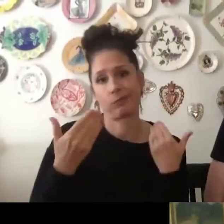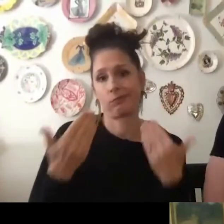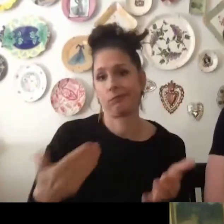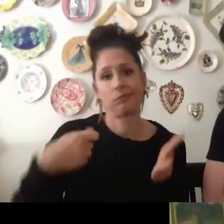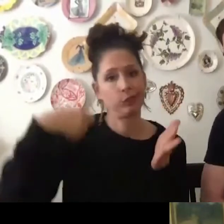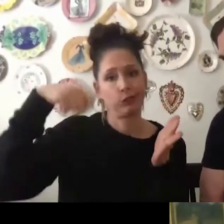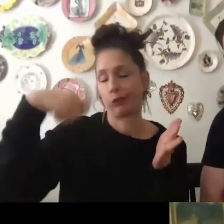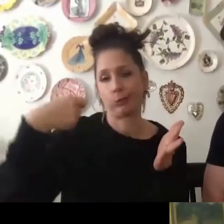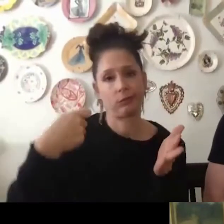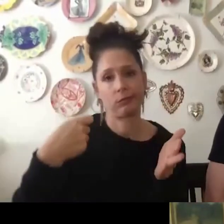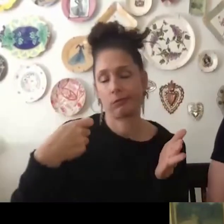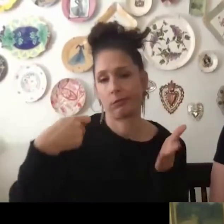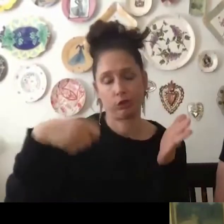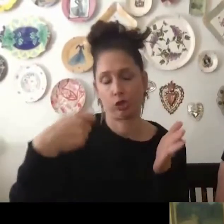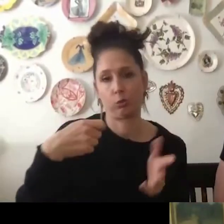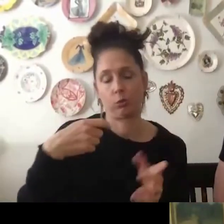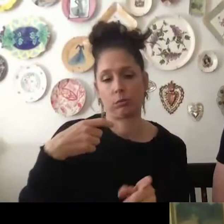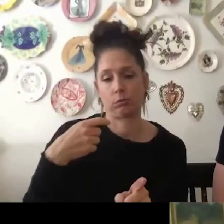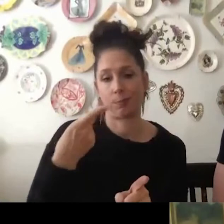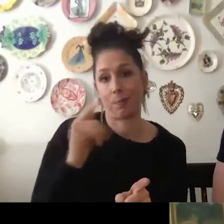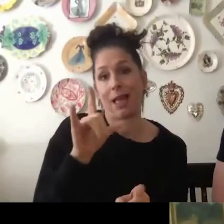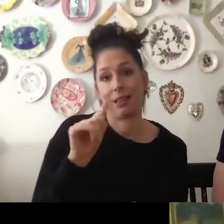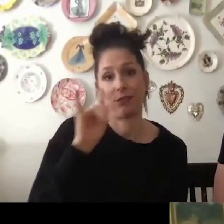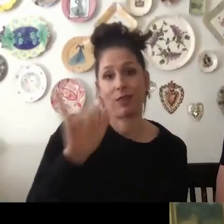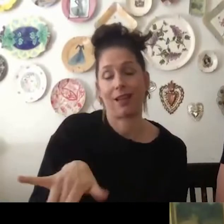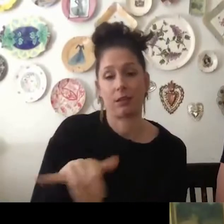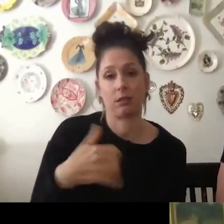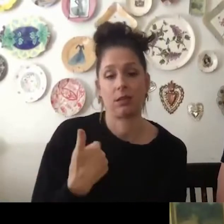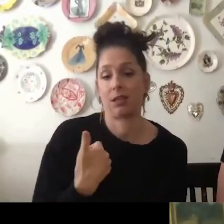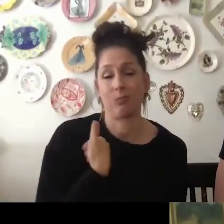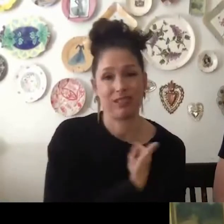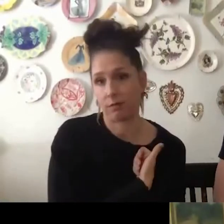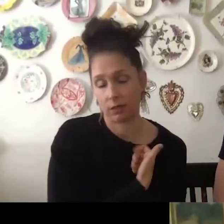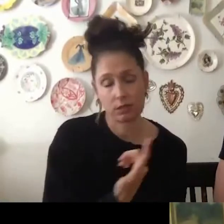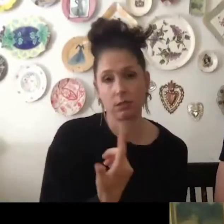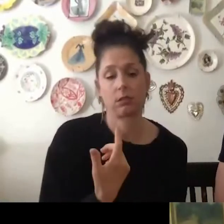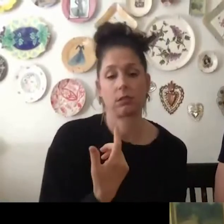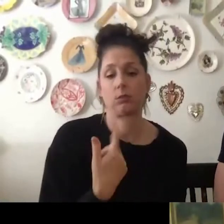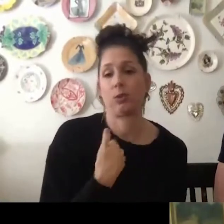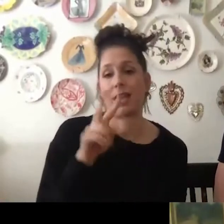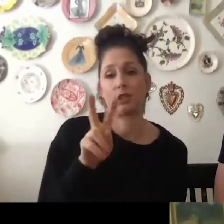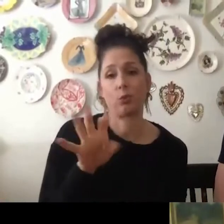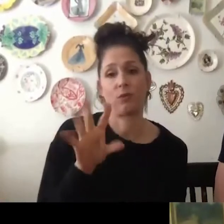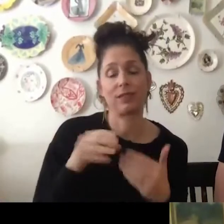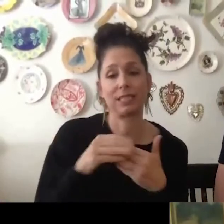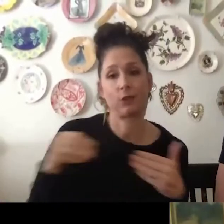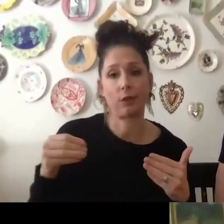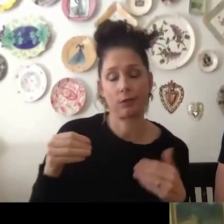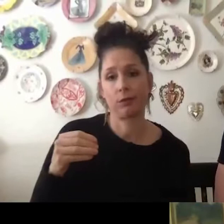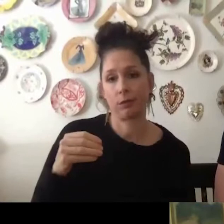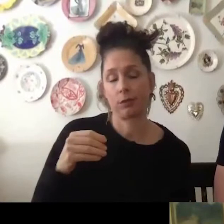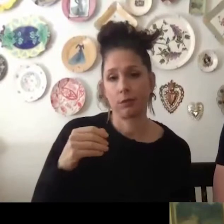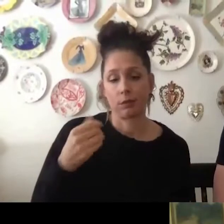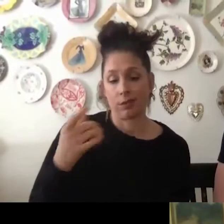So Josh and I decided to go ahead and shoot the pilot for that ourselves. We